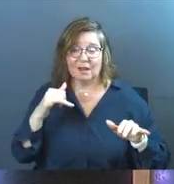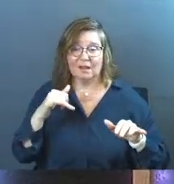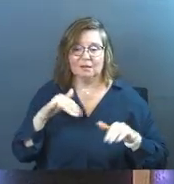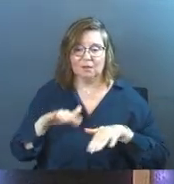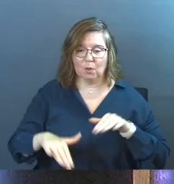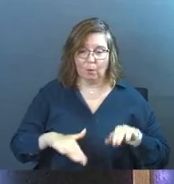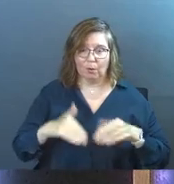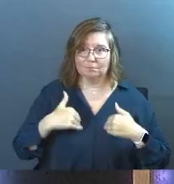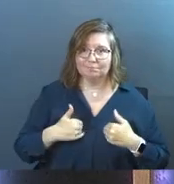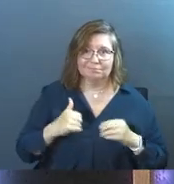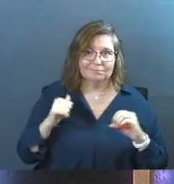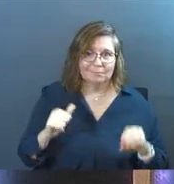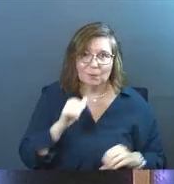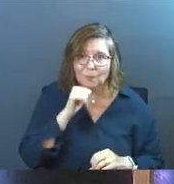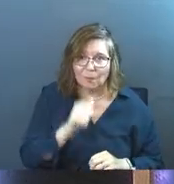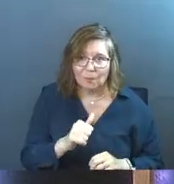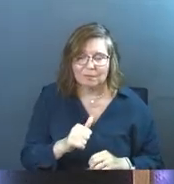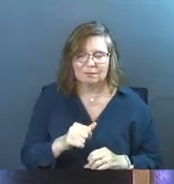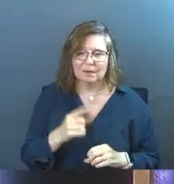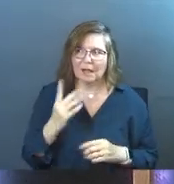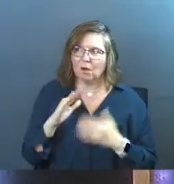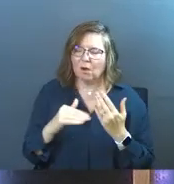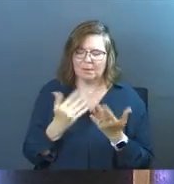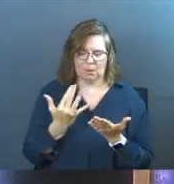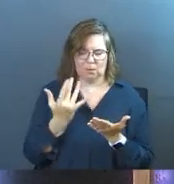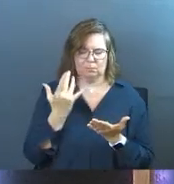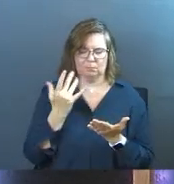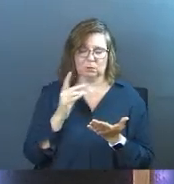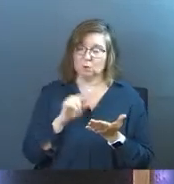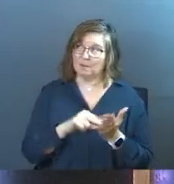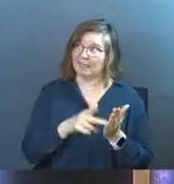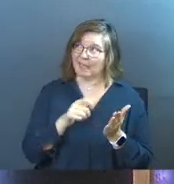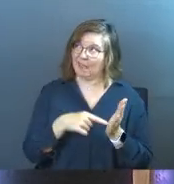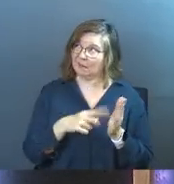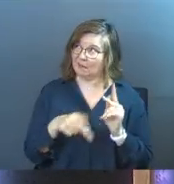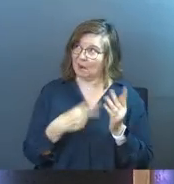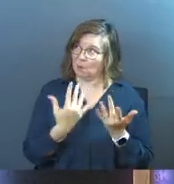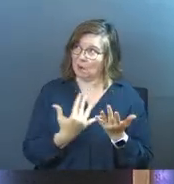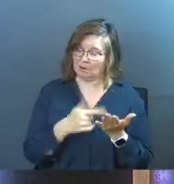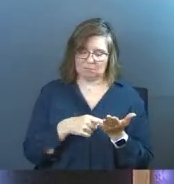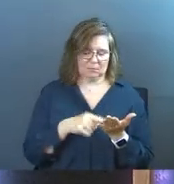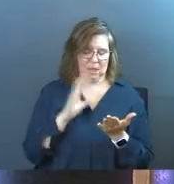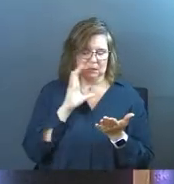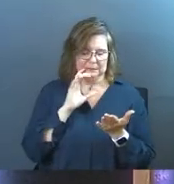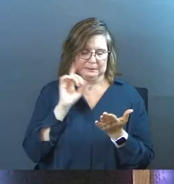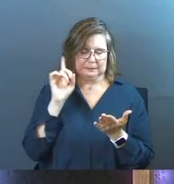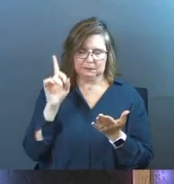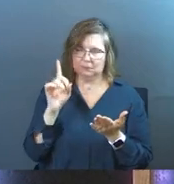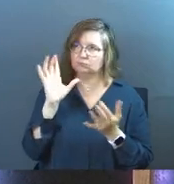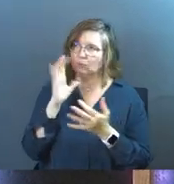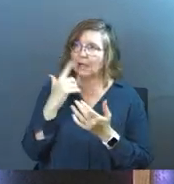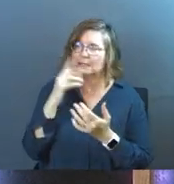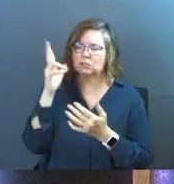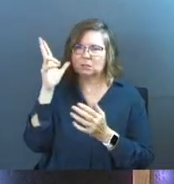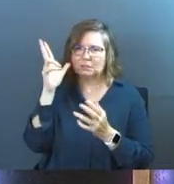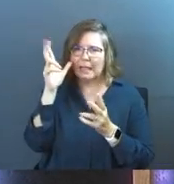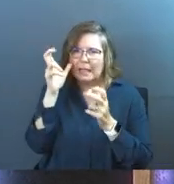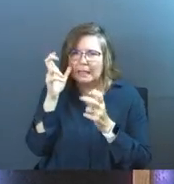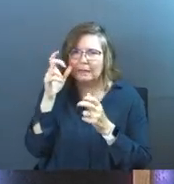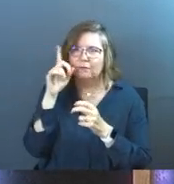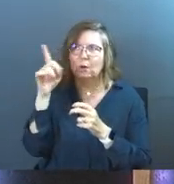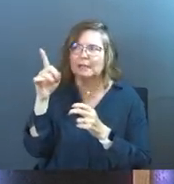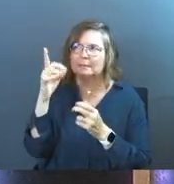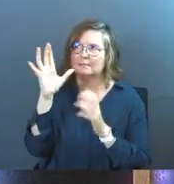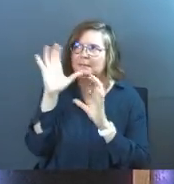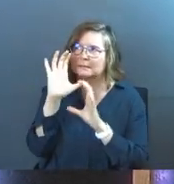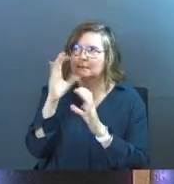will walk and not grow weary. I mean, it just all, like, do you mean like that? Like I should seek him. I should, I should listen for